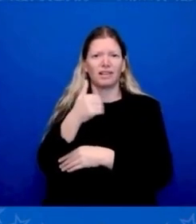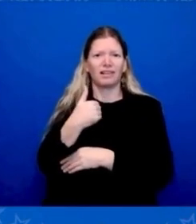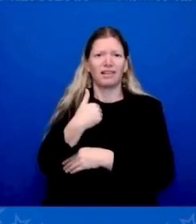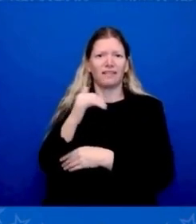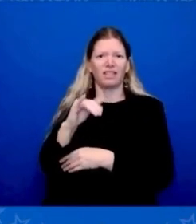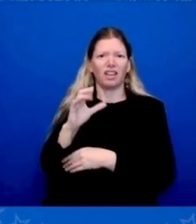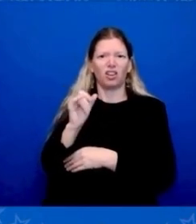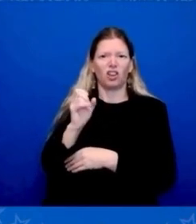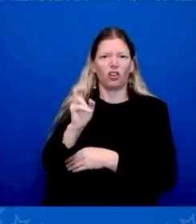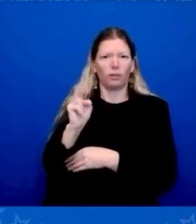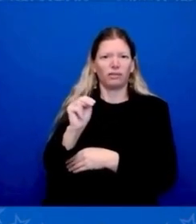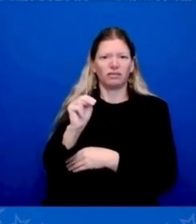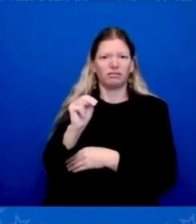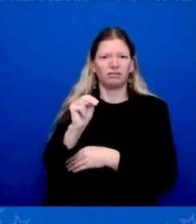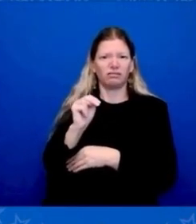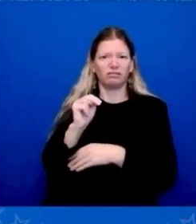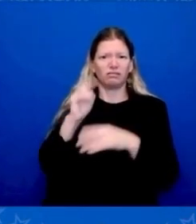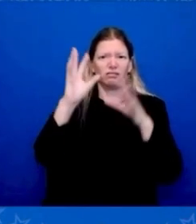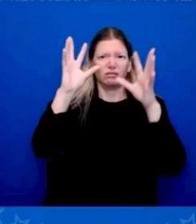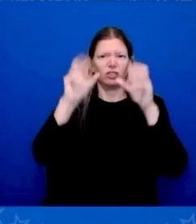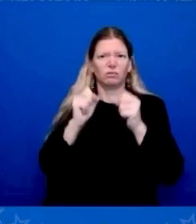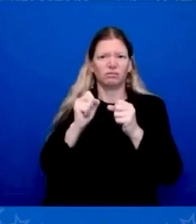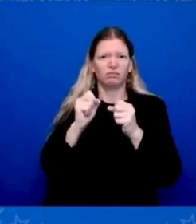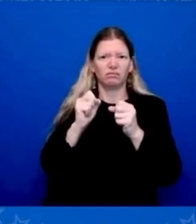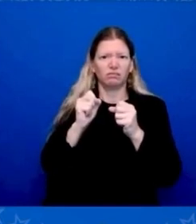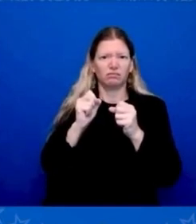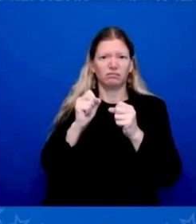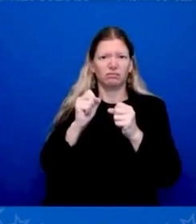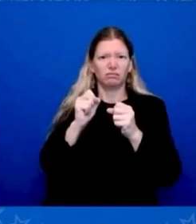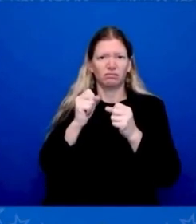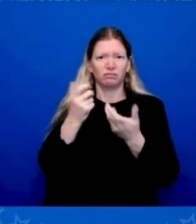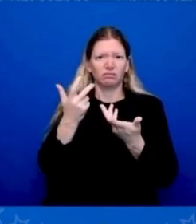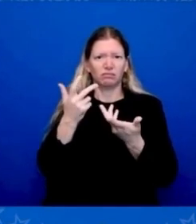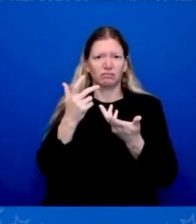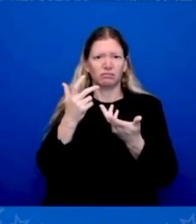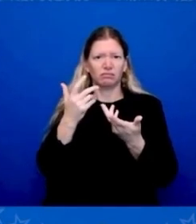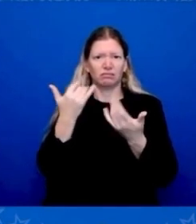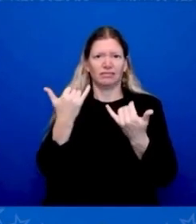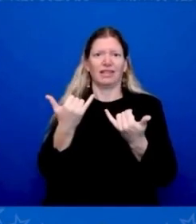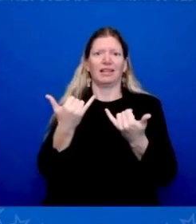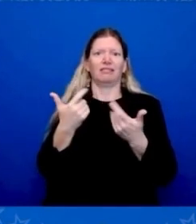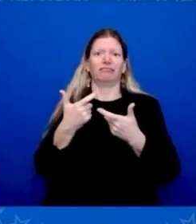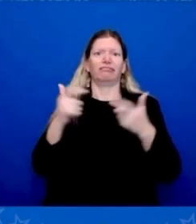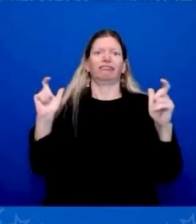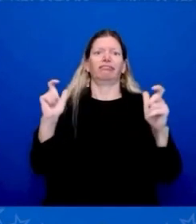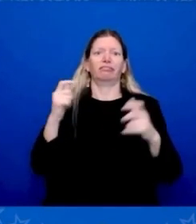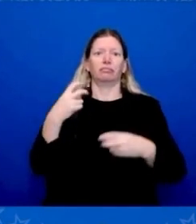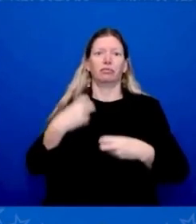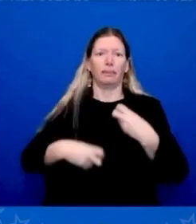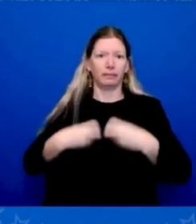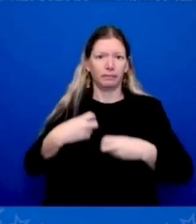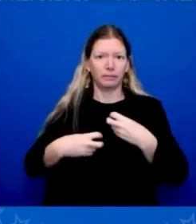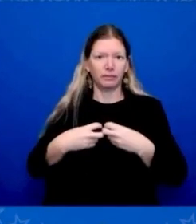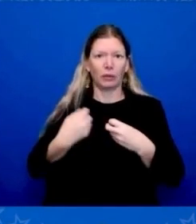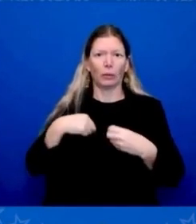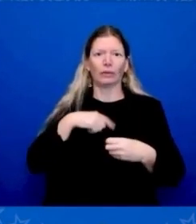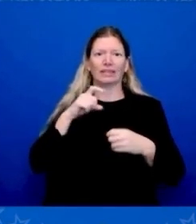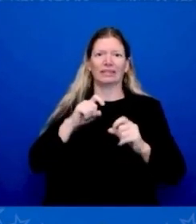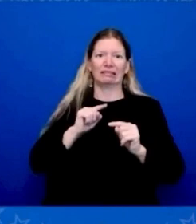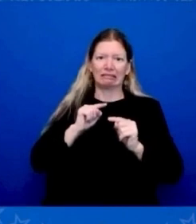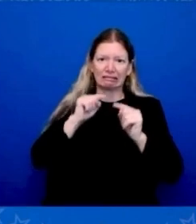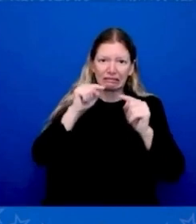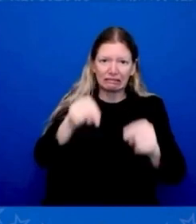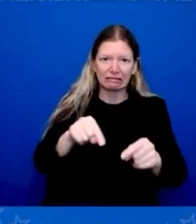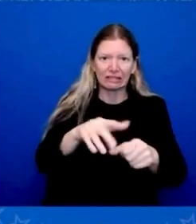gigantic problem. So we should be going to areas, whether it's in the Congo or other places, as the G7